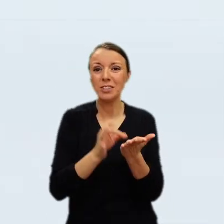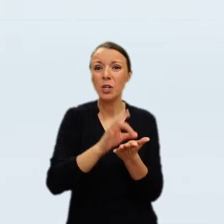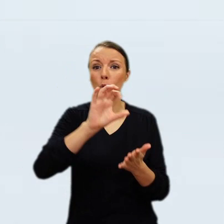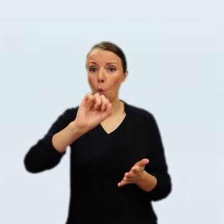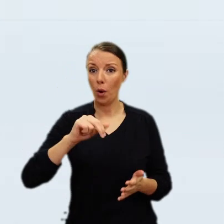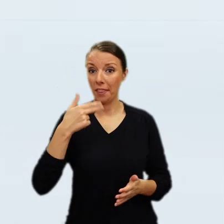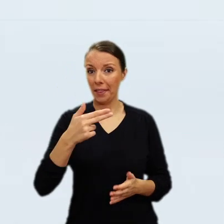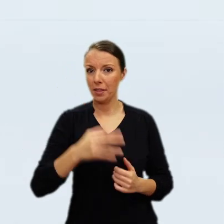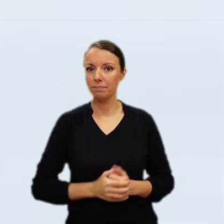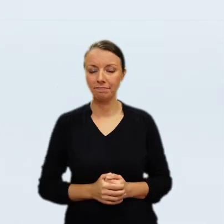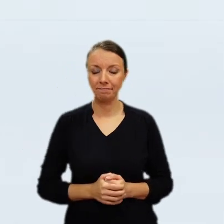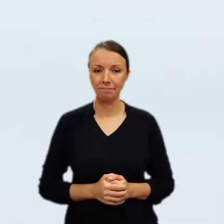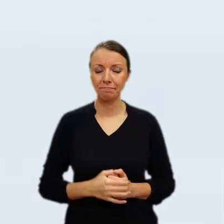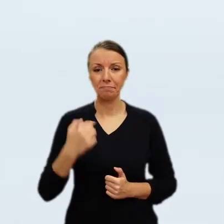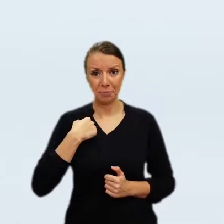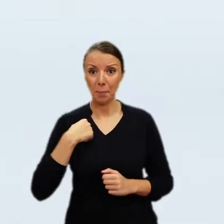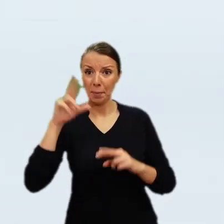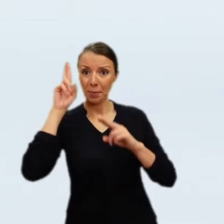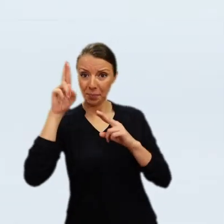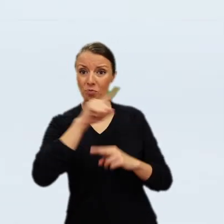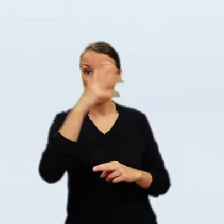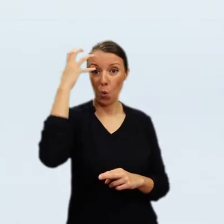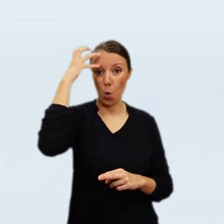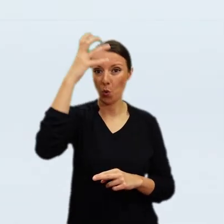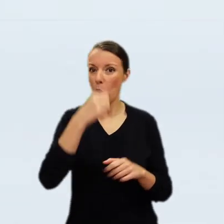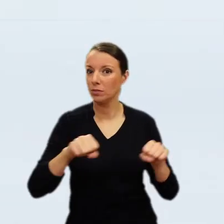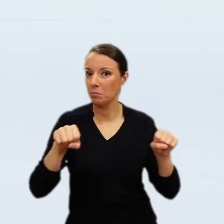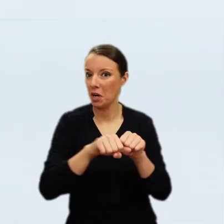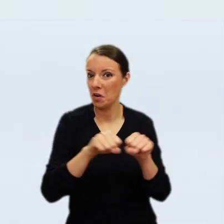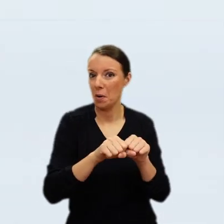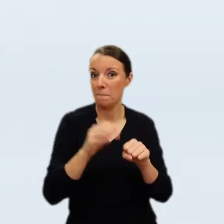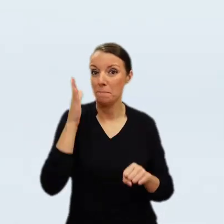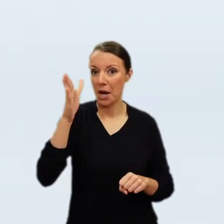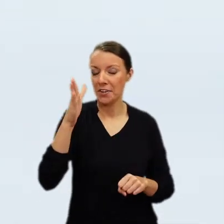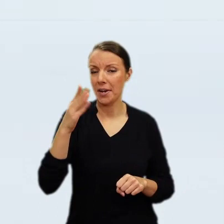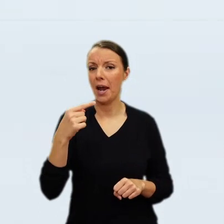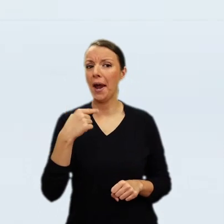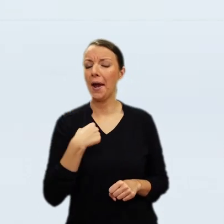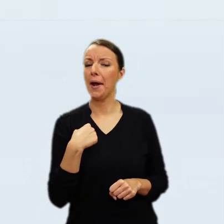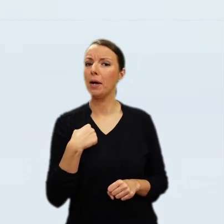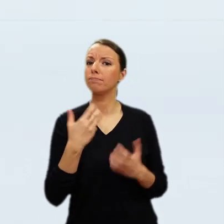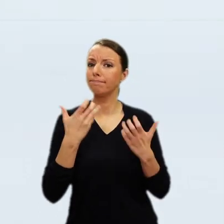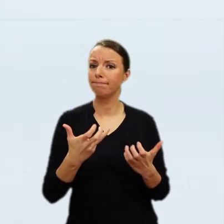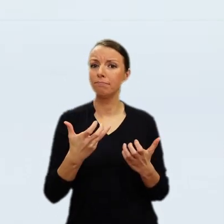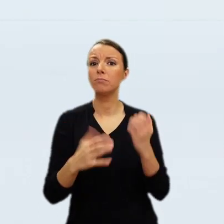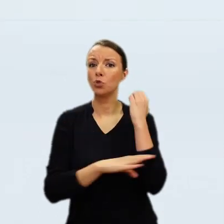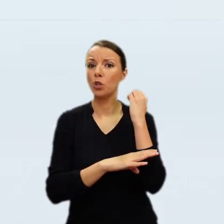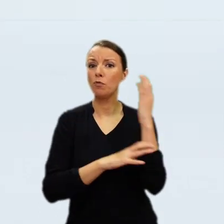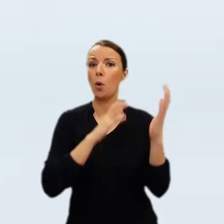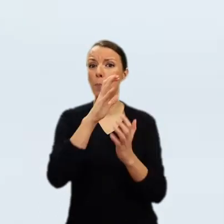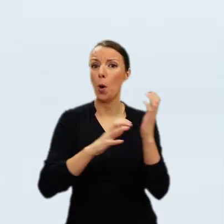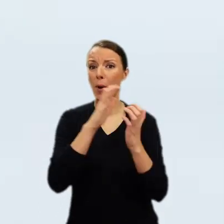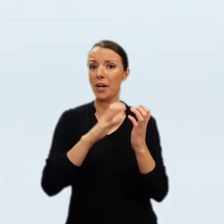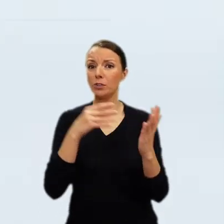painting in the Netherlands in the spring of 1791, it cannot altogether be excluded that he could have also bought it in Germany.